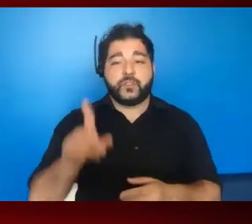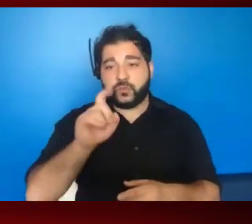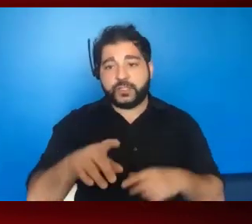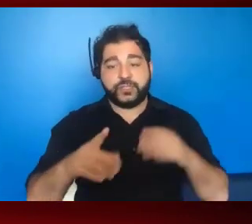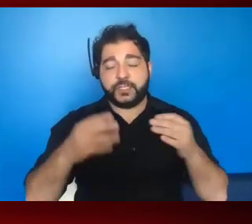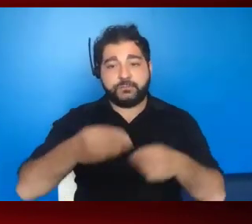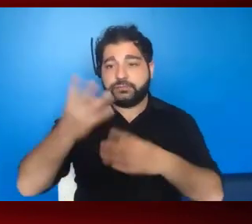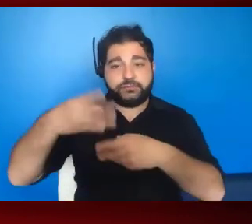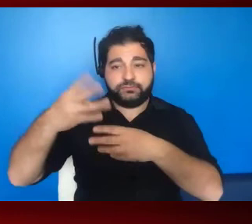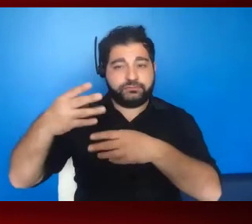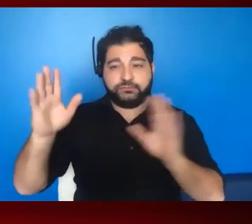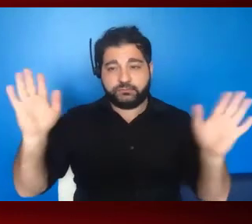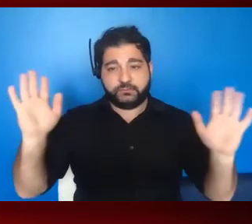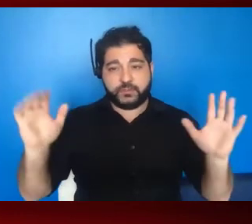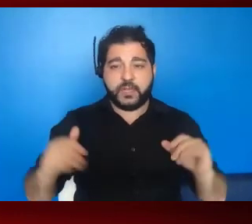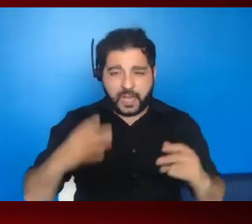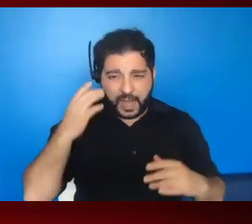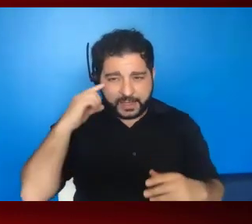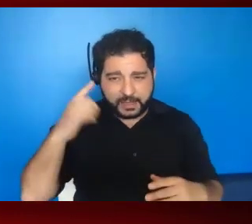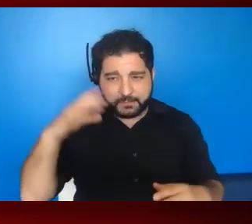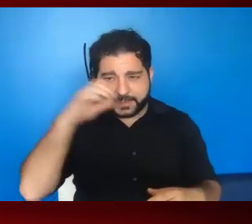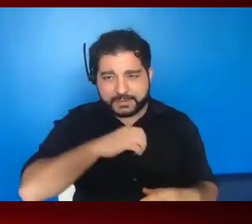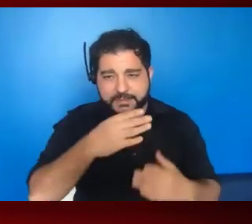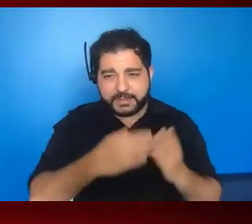fast in the chat box. don't know if I missed some.